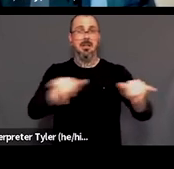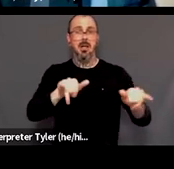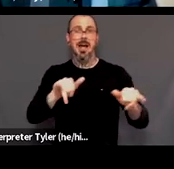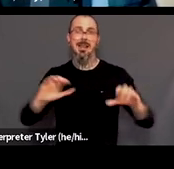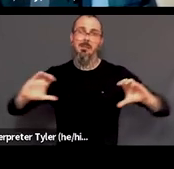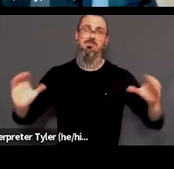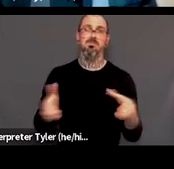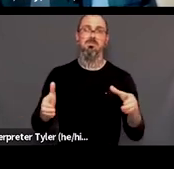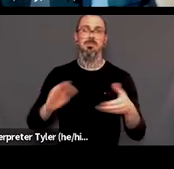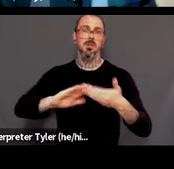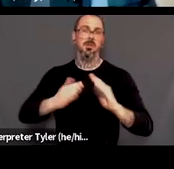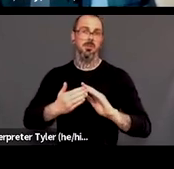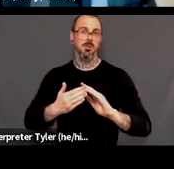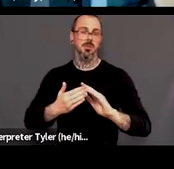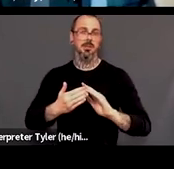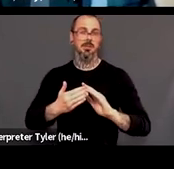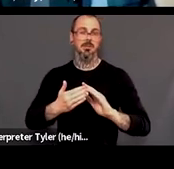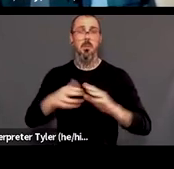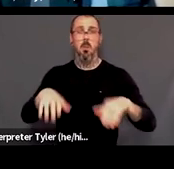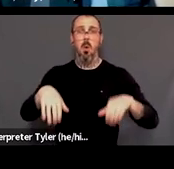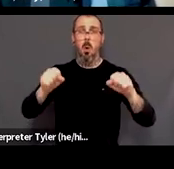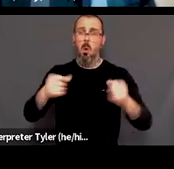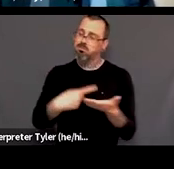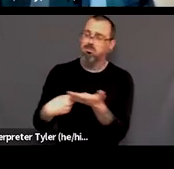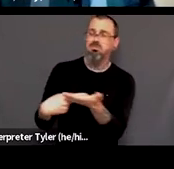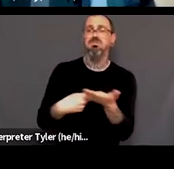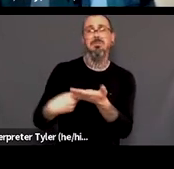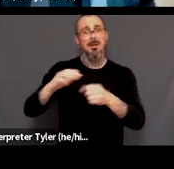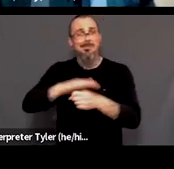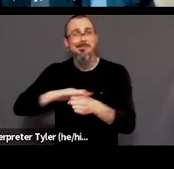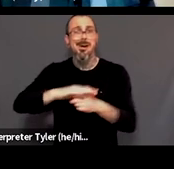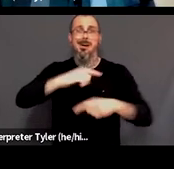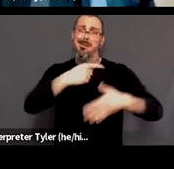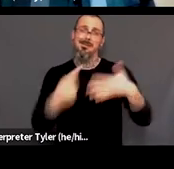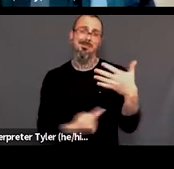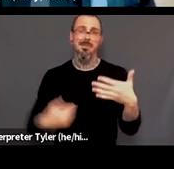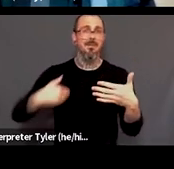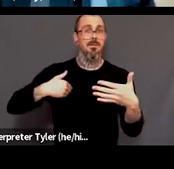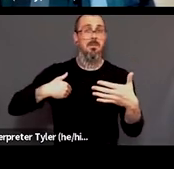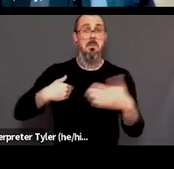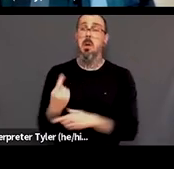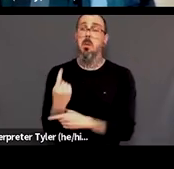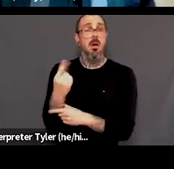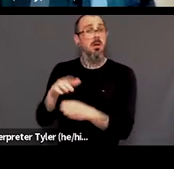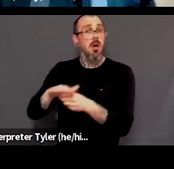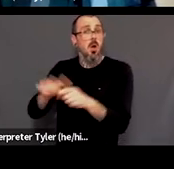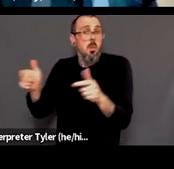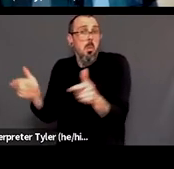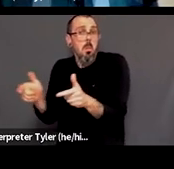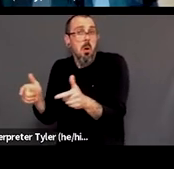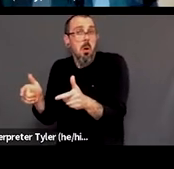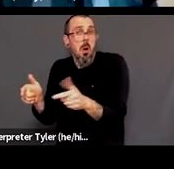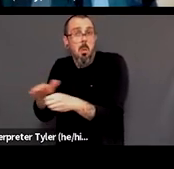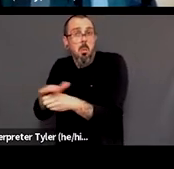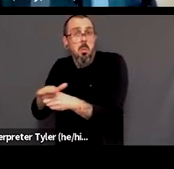groups can consist of a small number of people from a small geographical area or can extend to the wider global